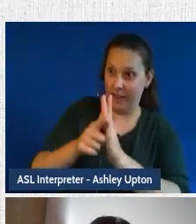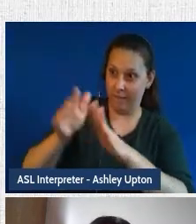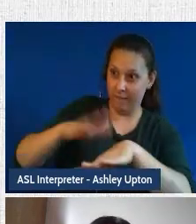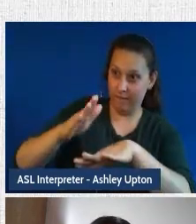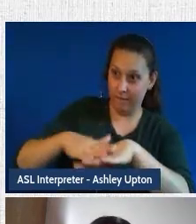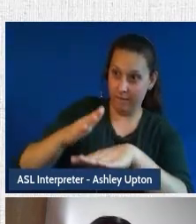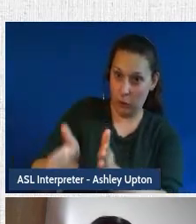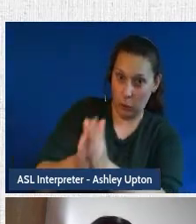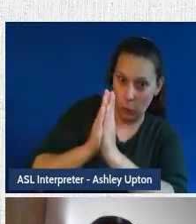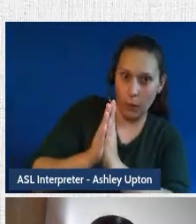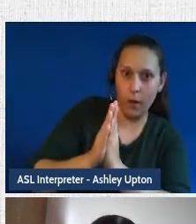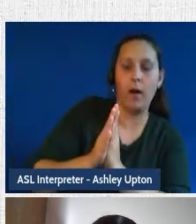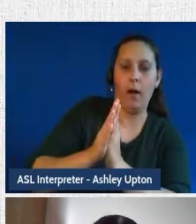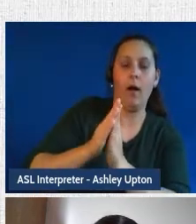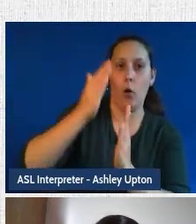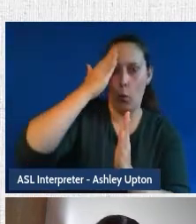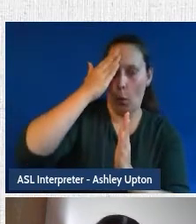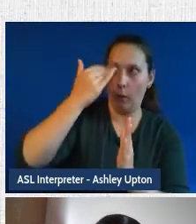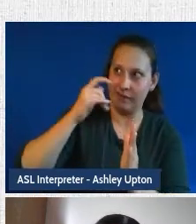can avoid costly litigation.